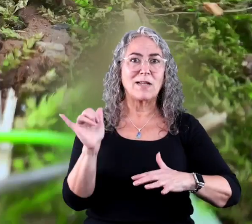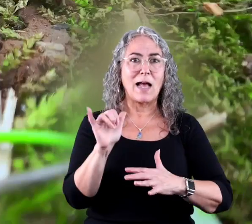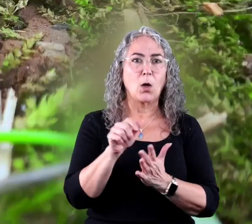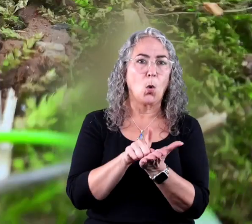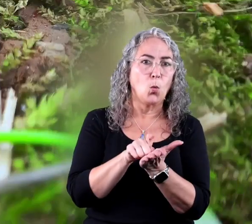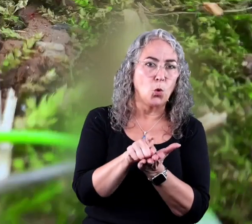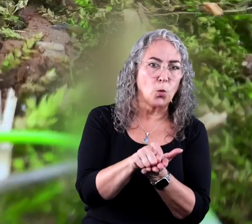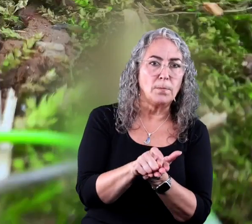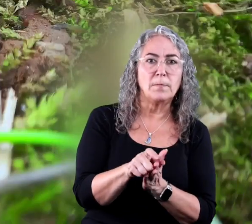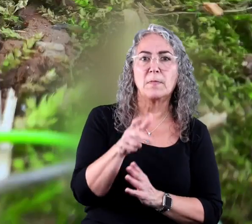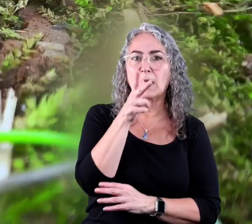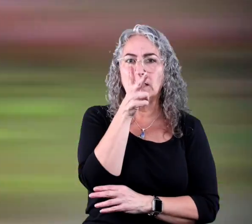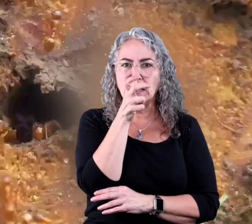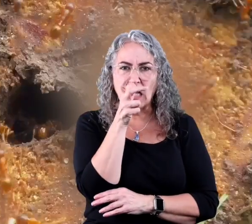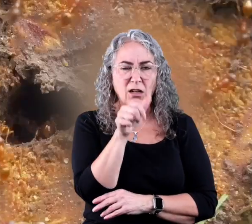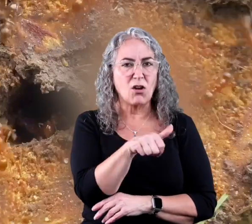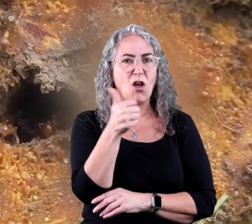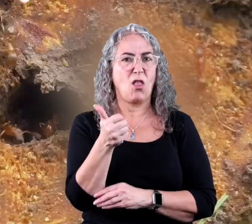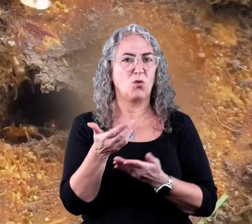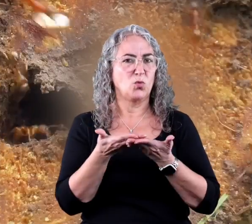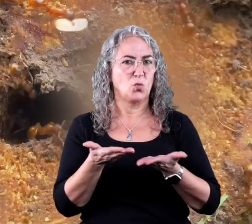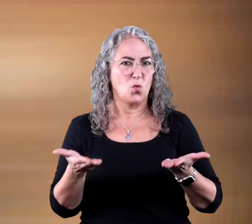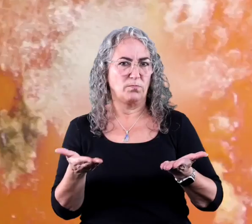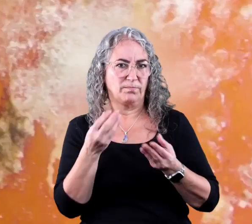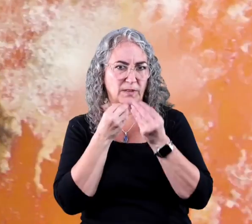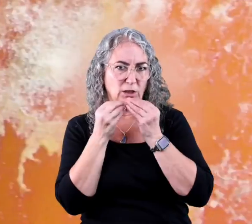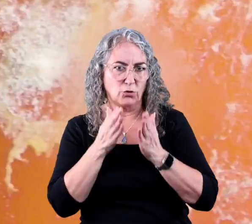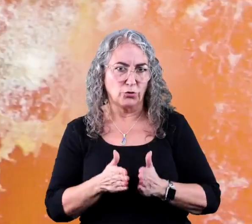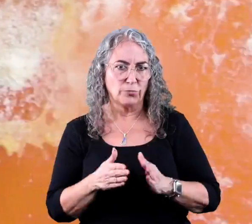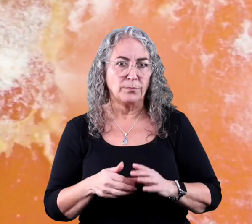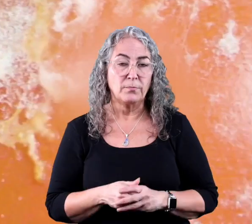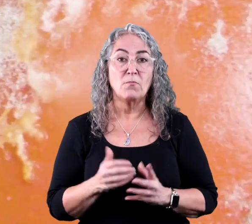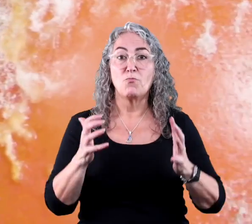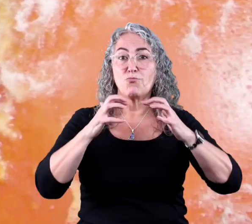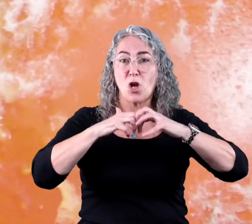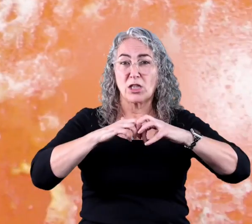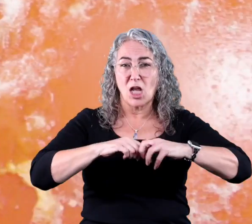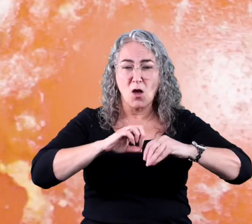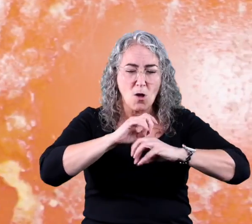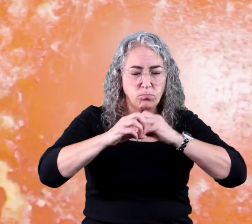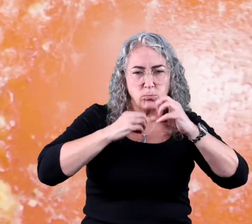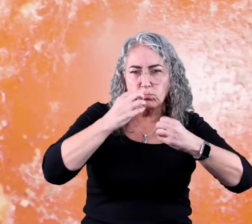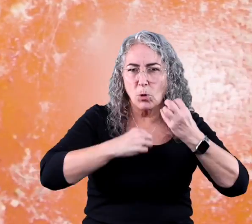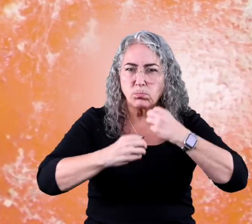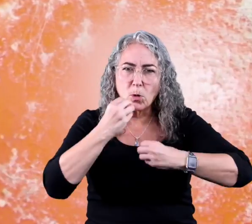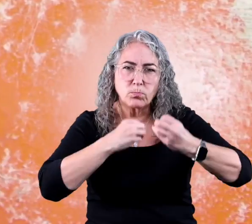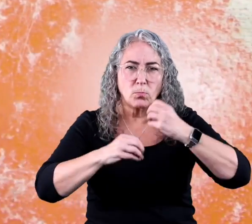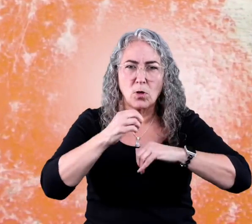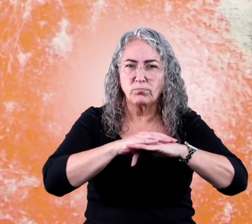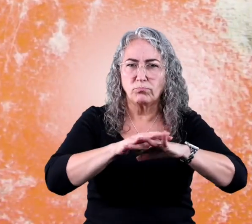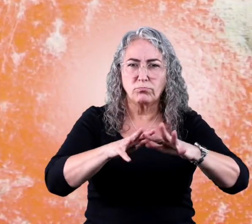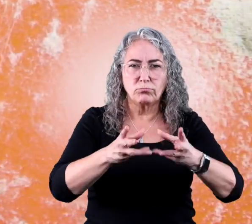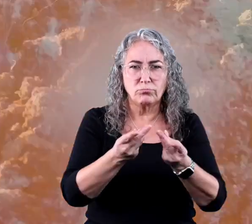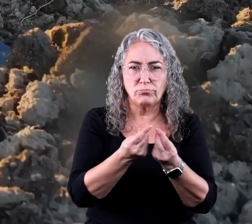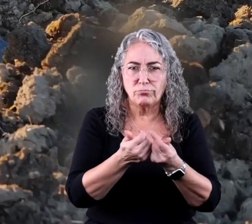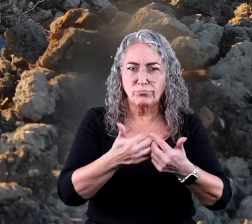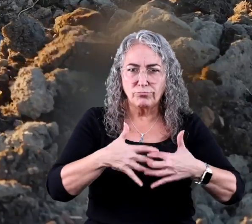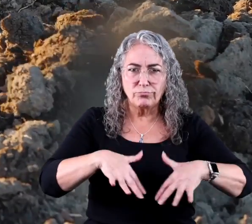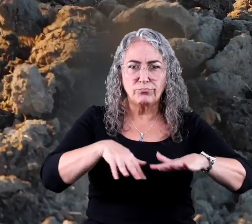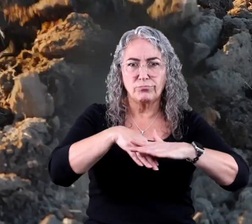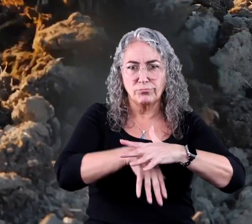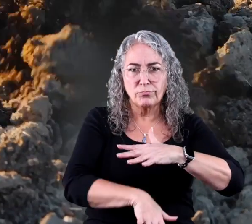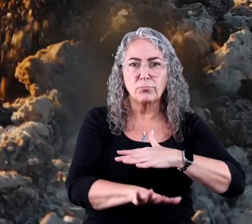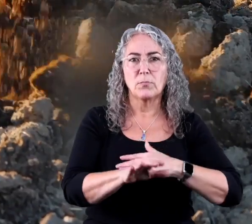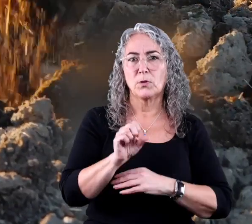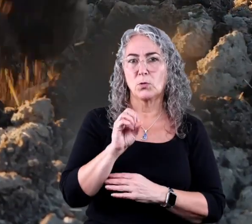Decomposers such as worms, insects, and other organisms break down the matter from the owl's body and leave